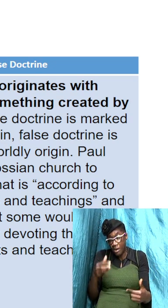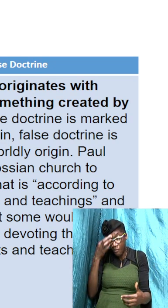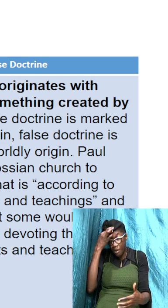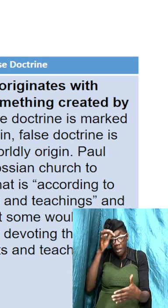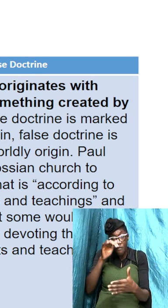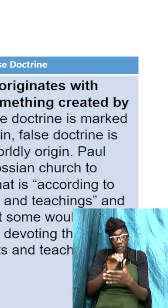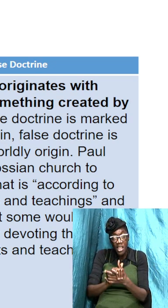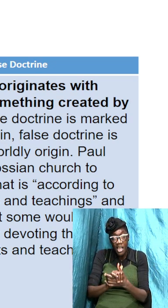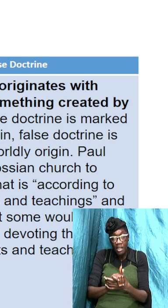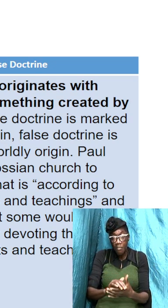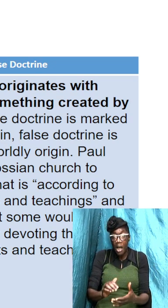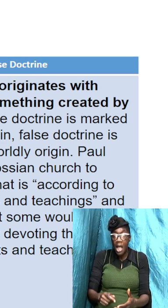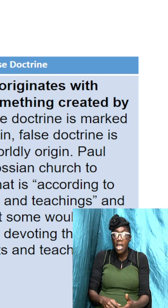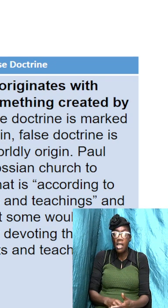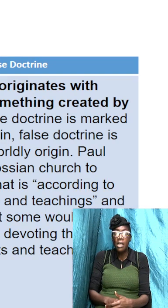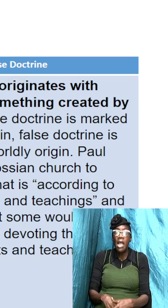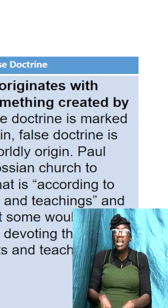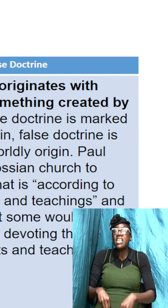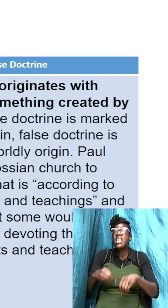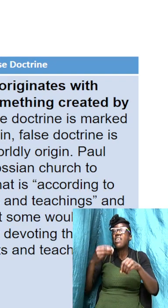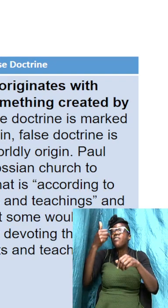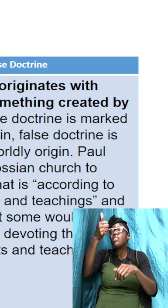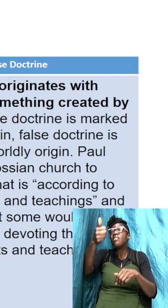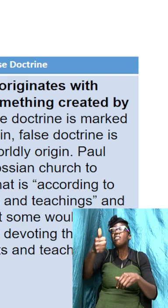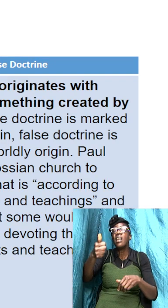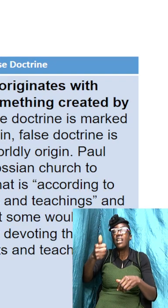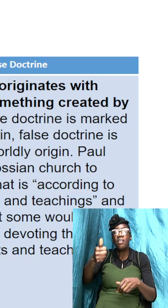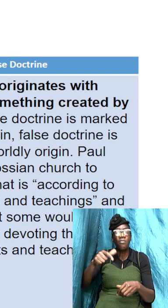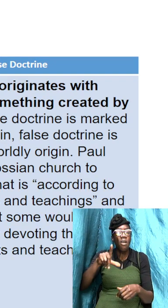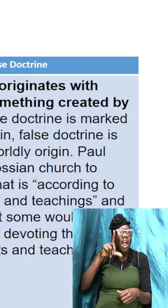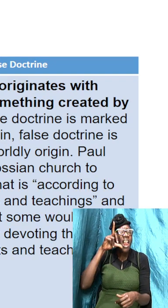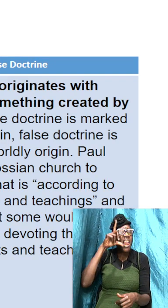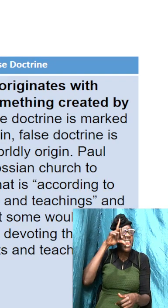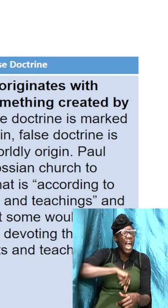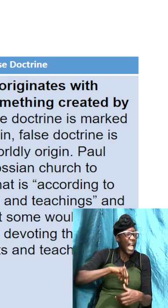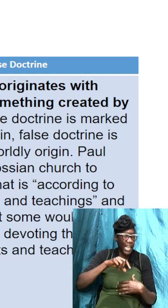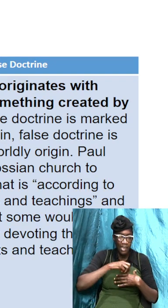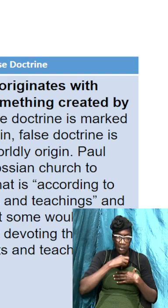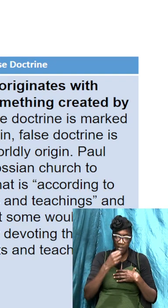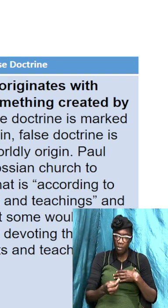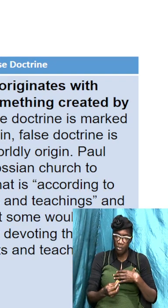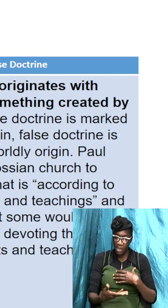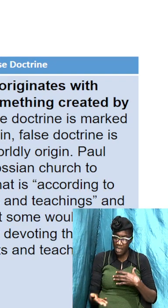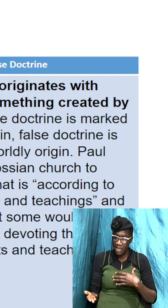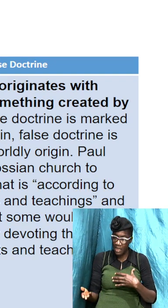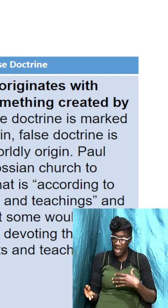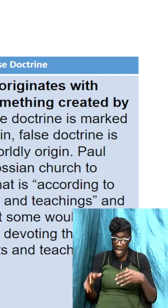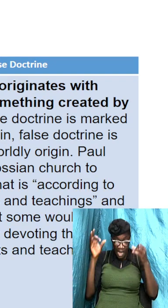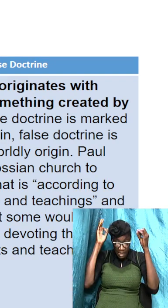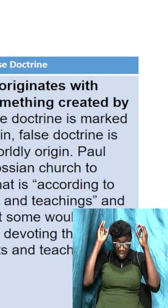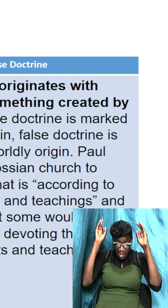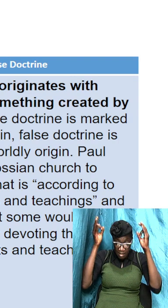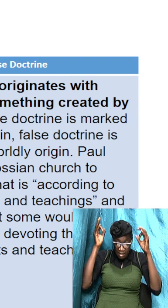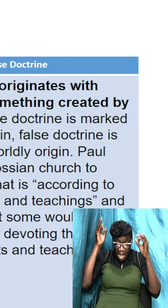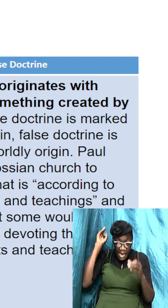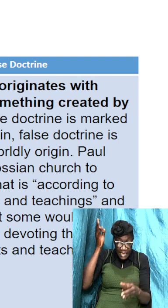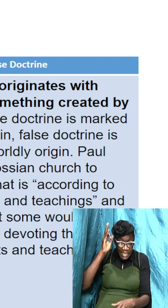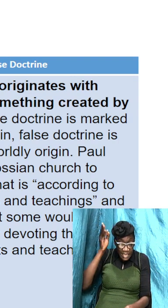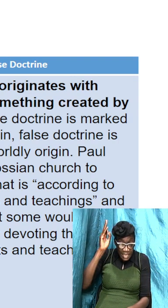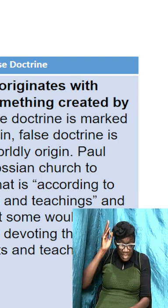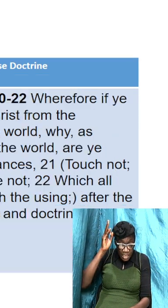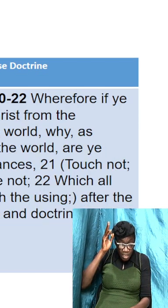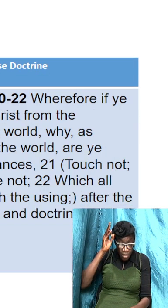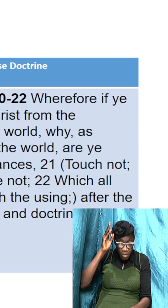themselves to deceitful spirits and things and teachings of demons